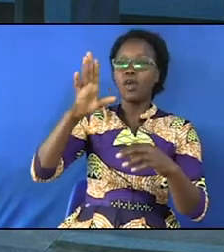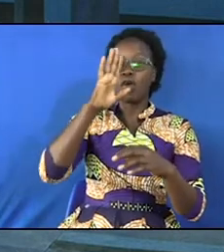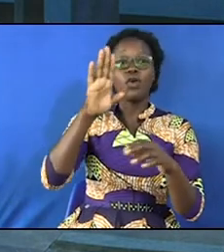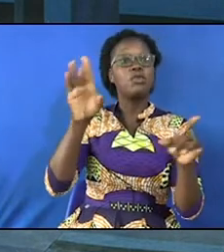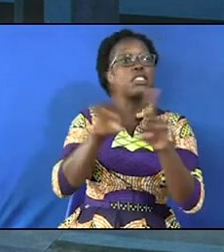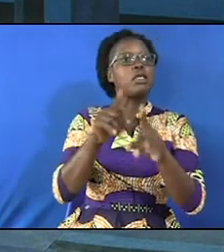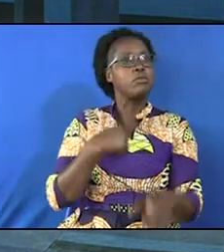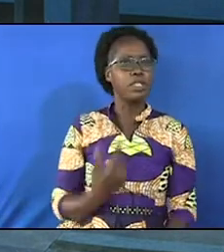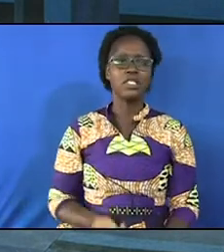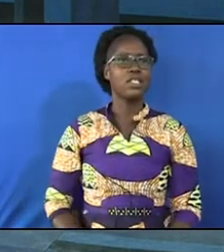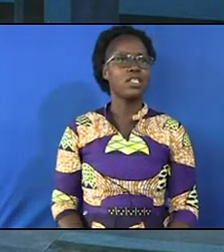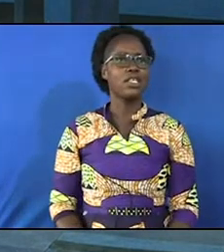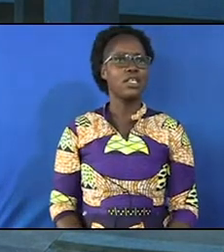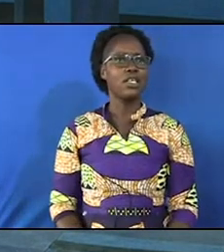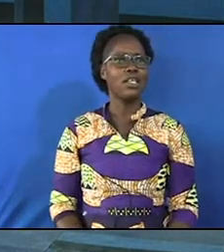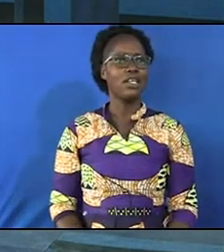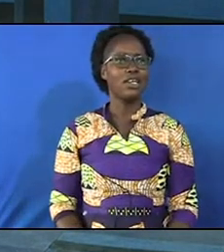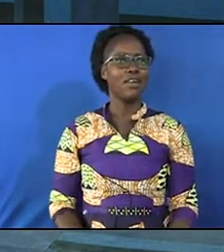be like me